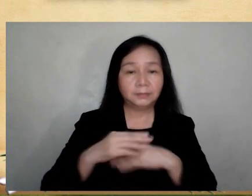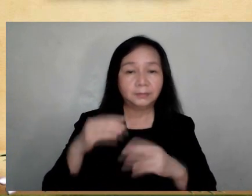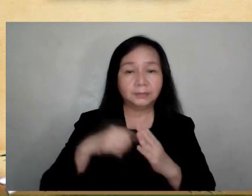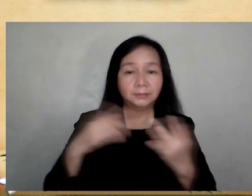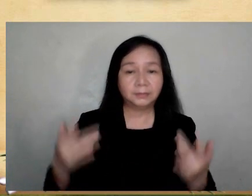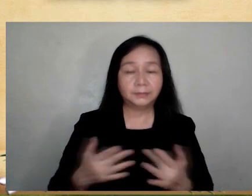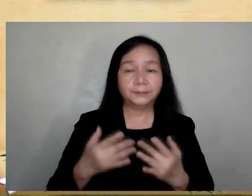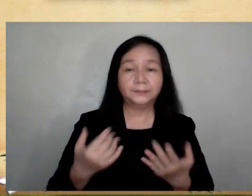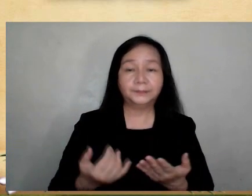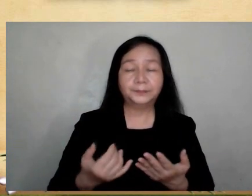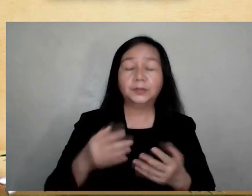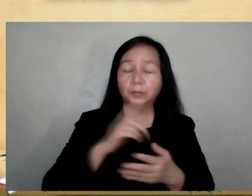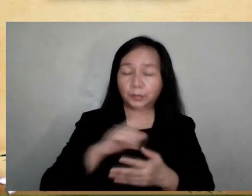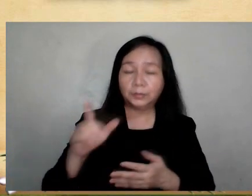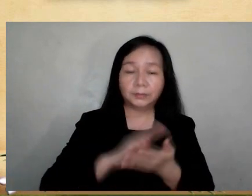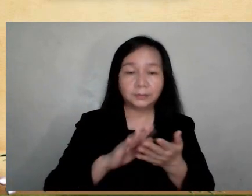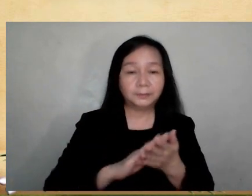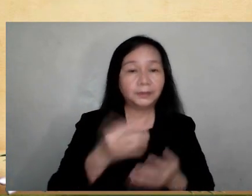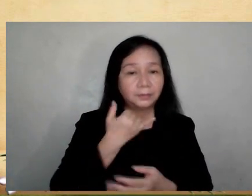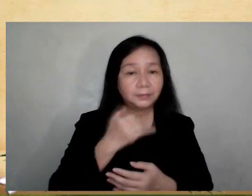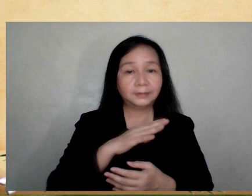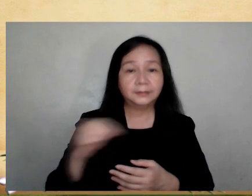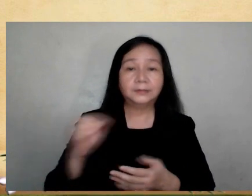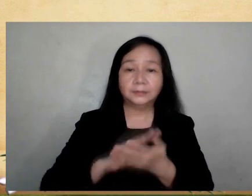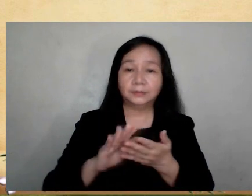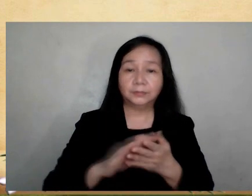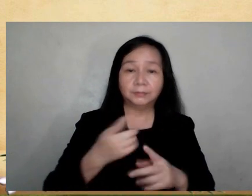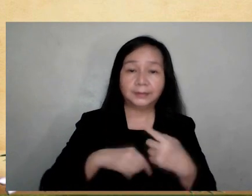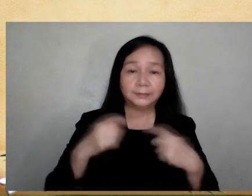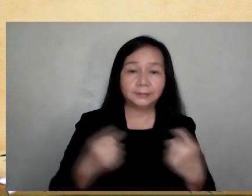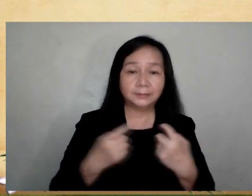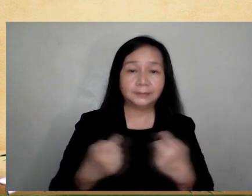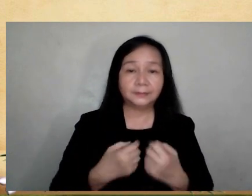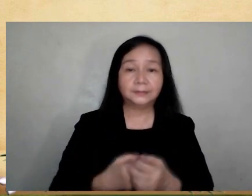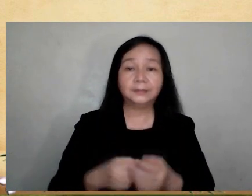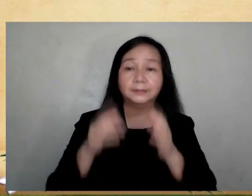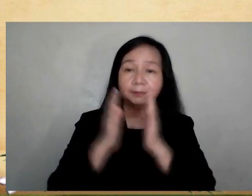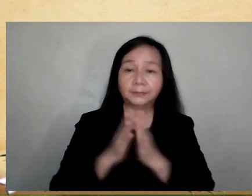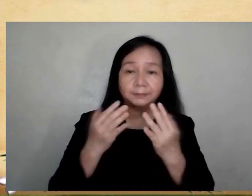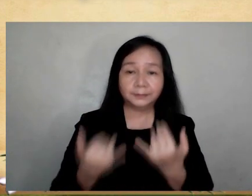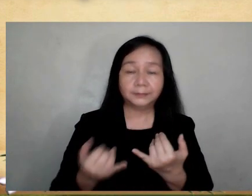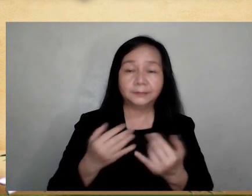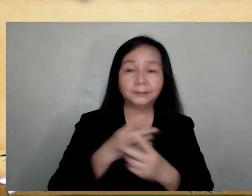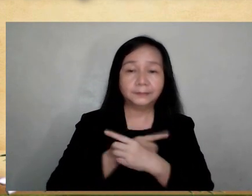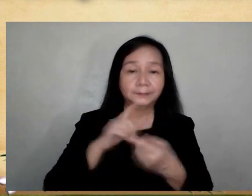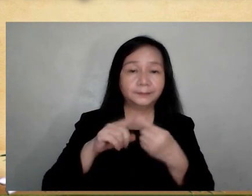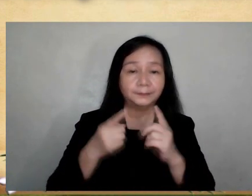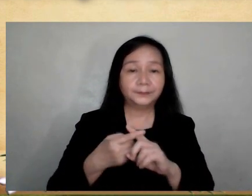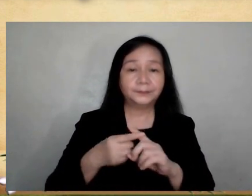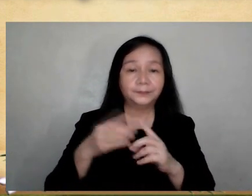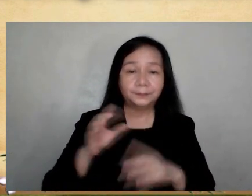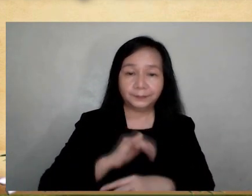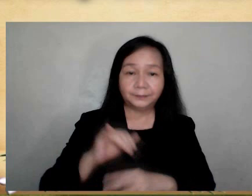contrite hearts. Lord, wash away my iniquities and cleanse me from my sins. Pray now, my dear friends, that